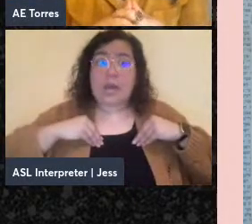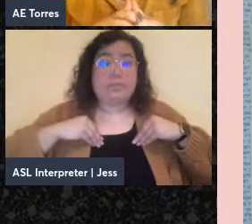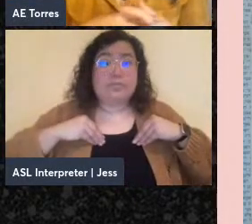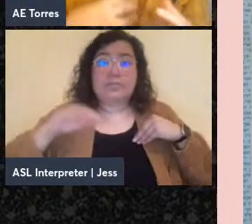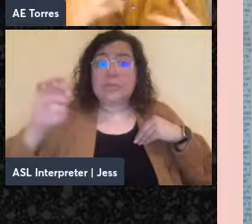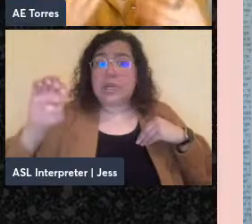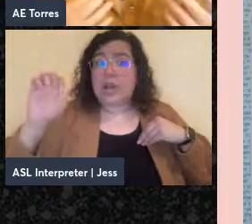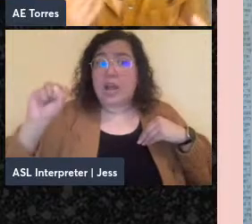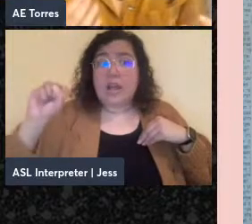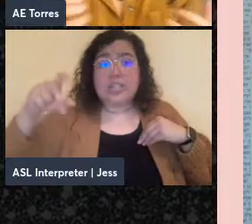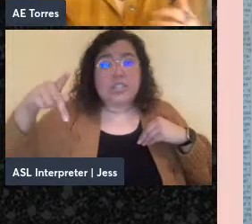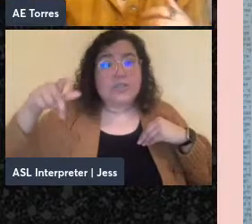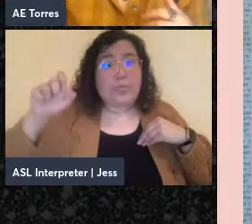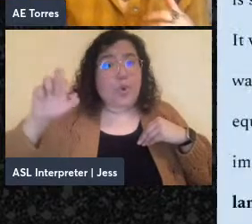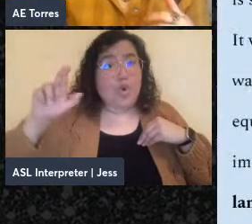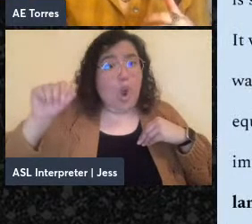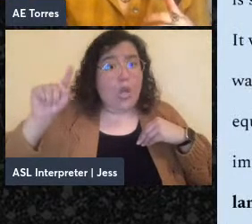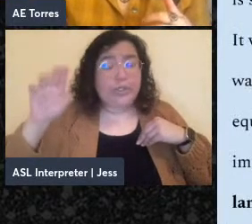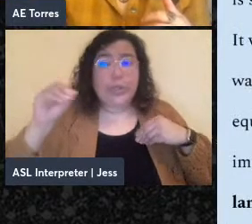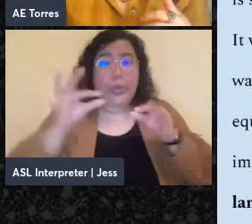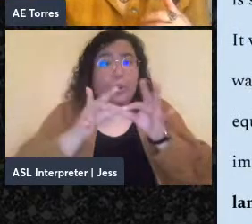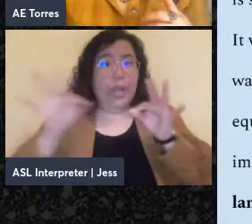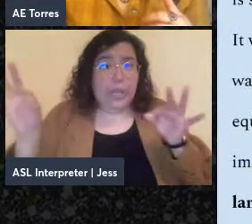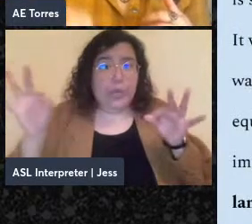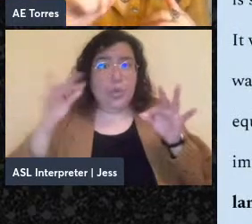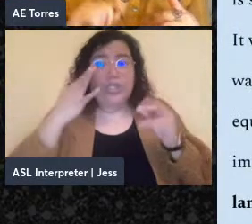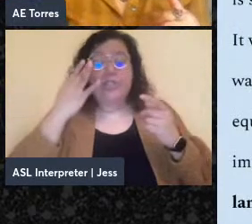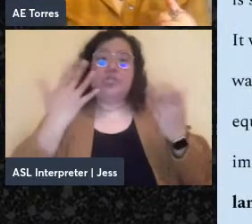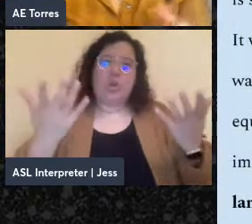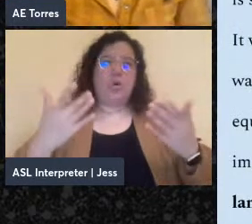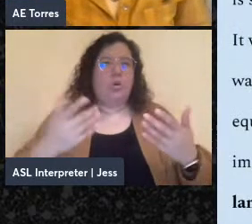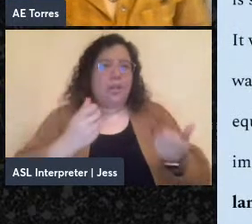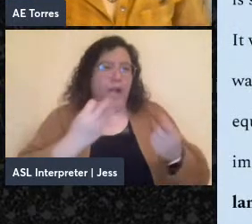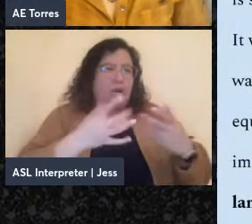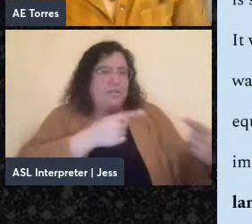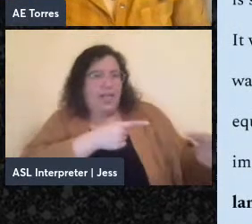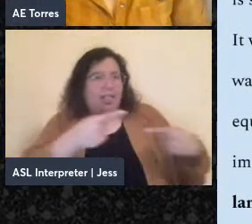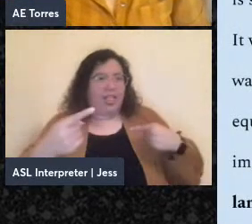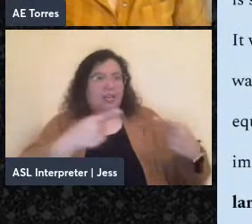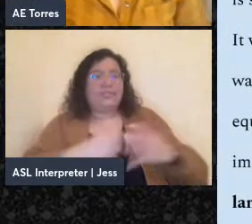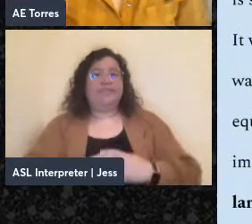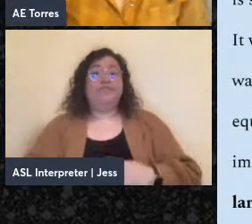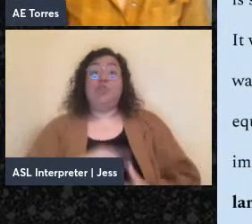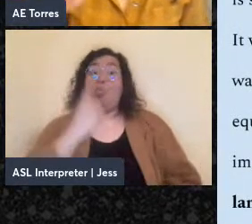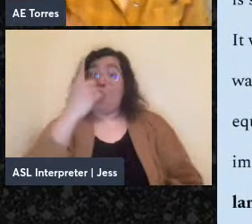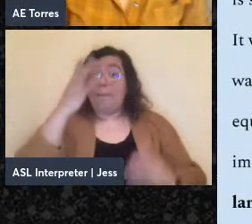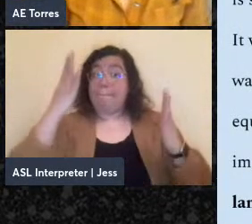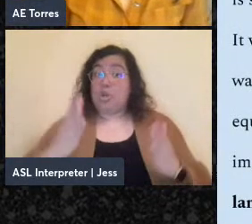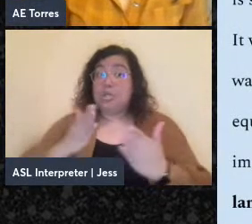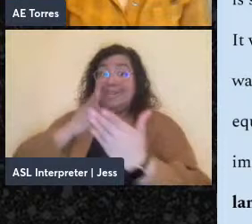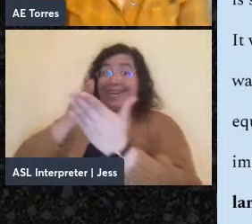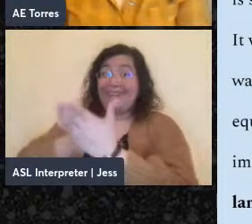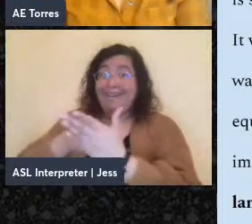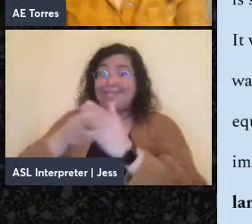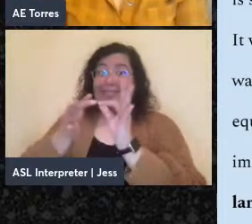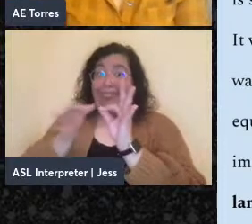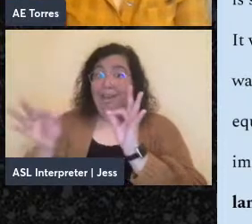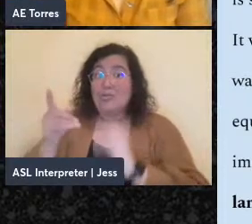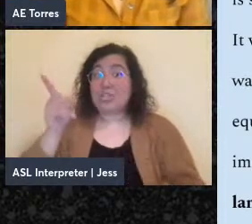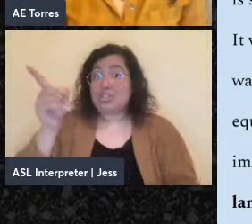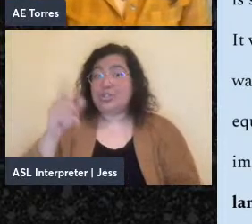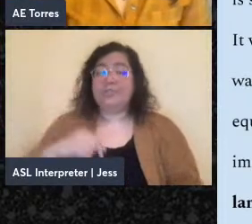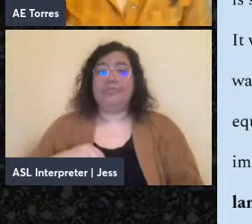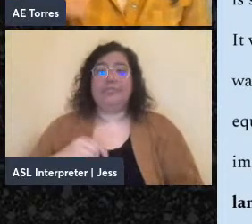in thinking about anarchist language politics. One of the people who opposed Esperanto was the German